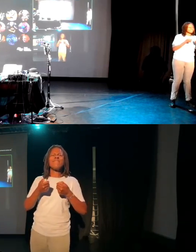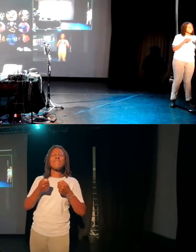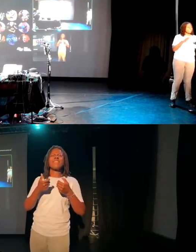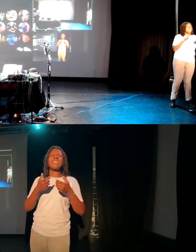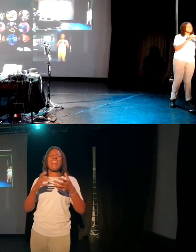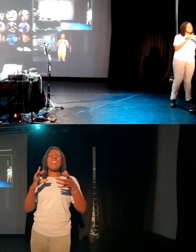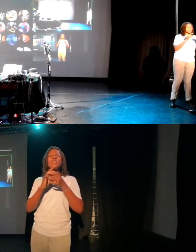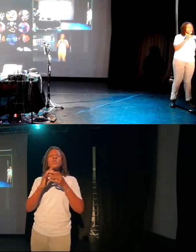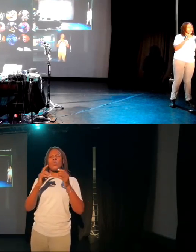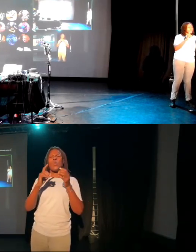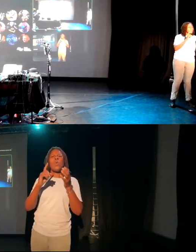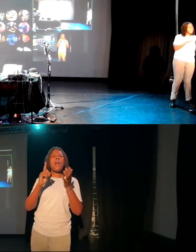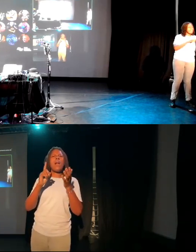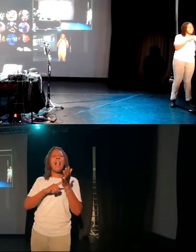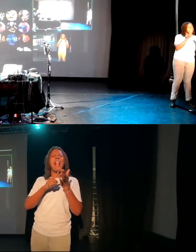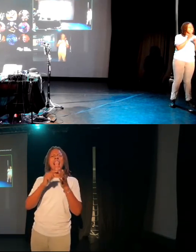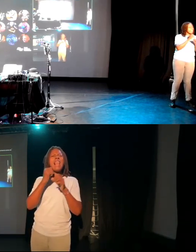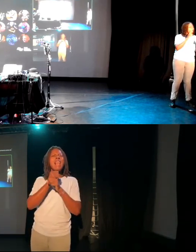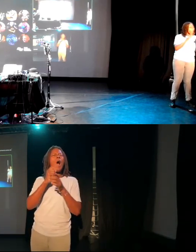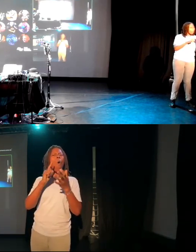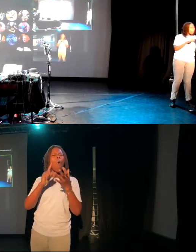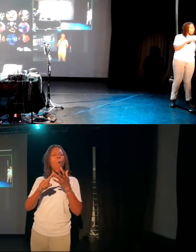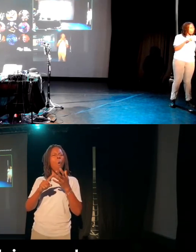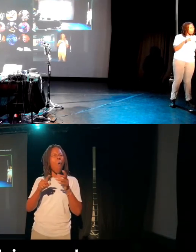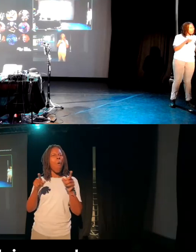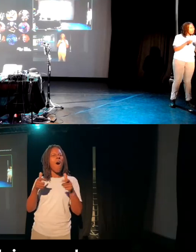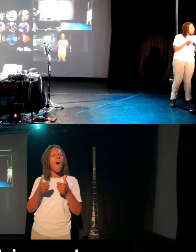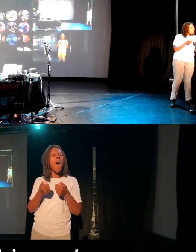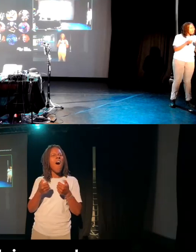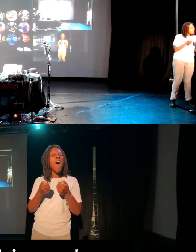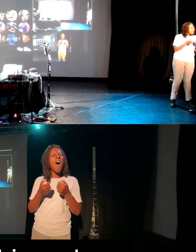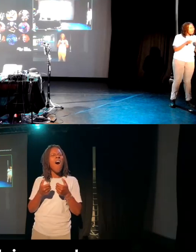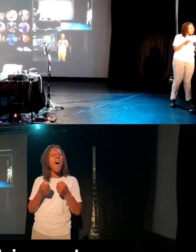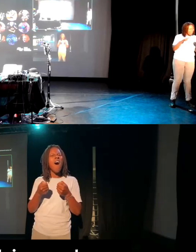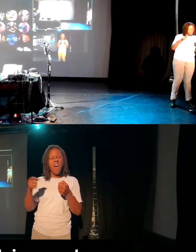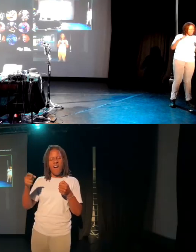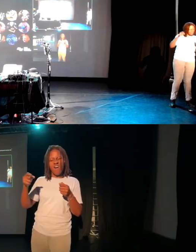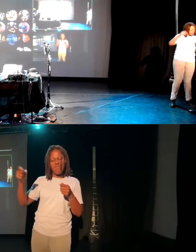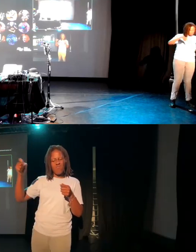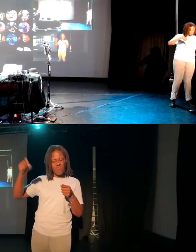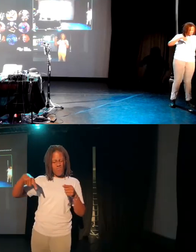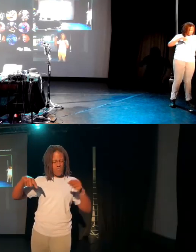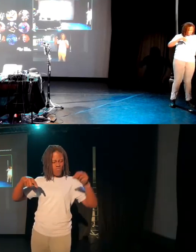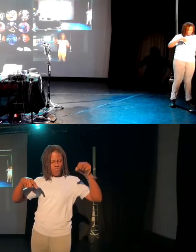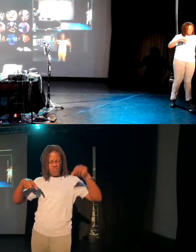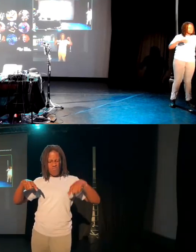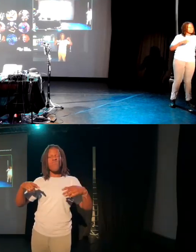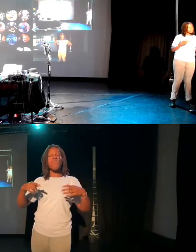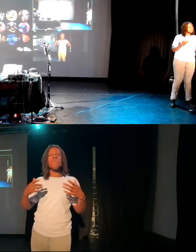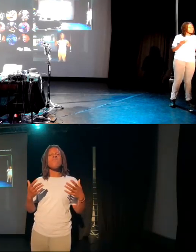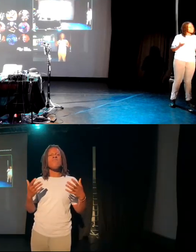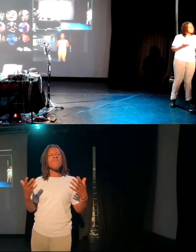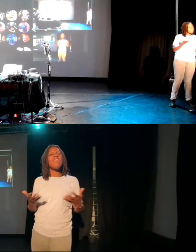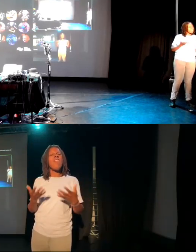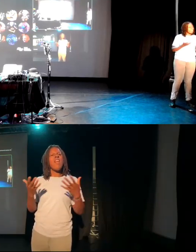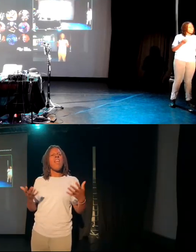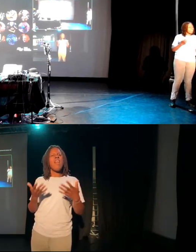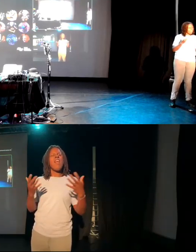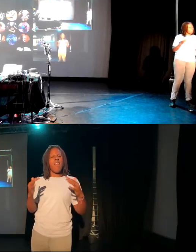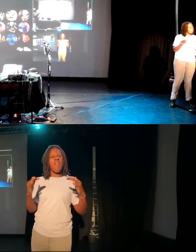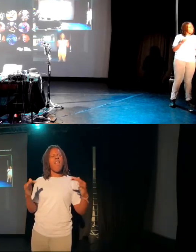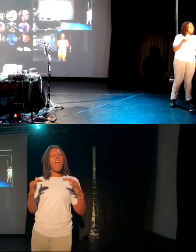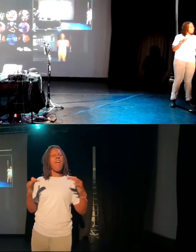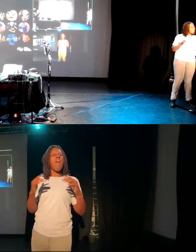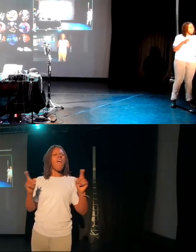things that you put down. And I just love the fact that it was open ended. I could then go away and configure this and go, right, okay, we've actually got like lines of dialogue